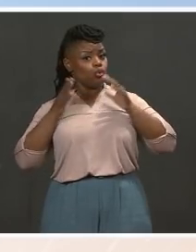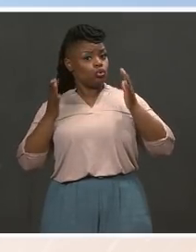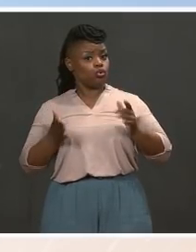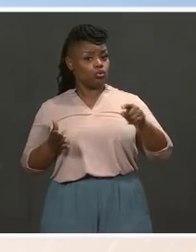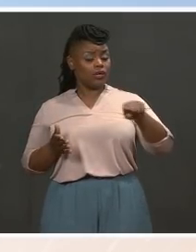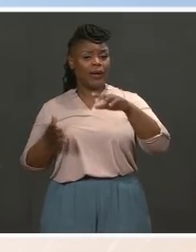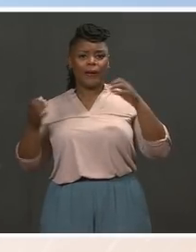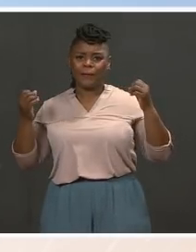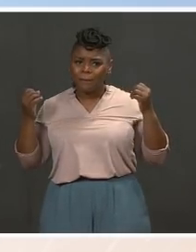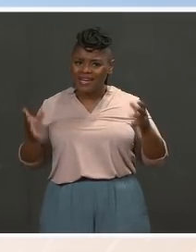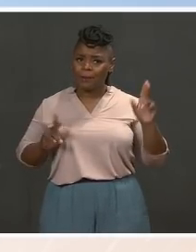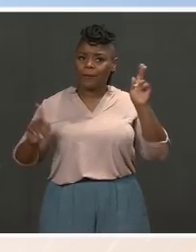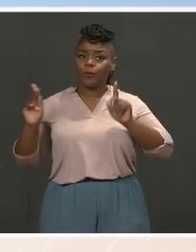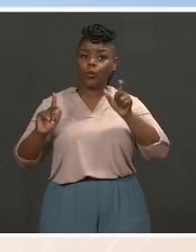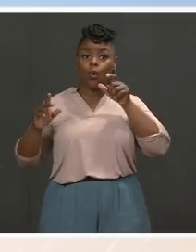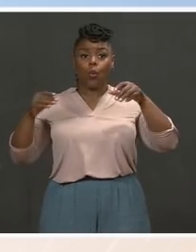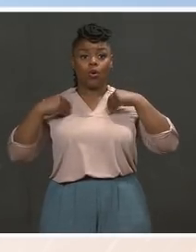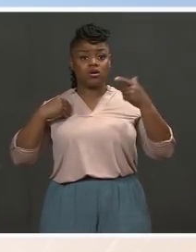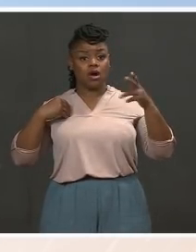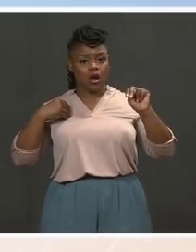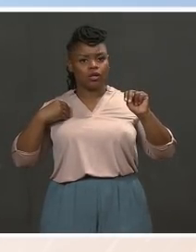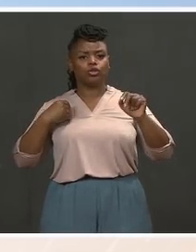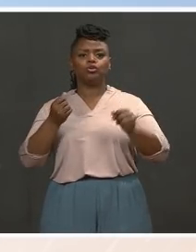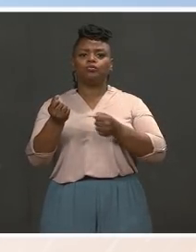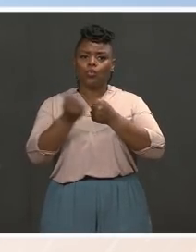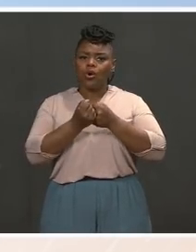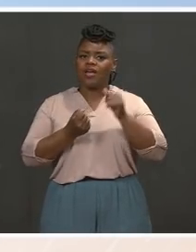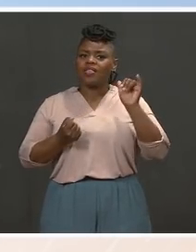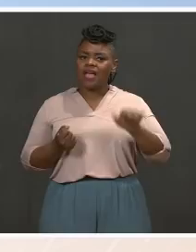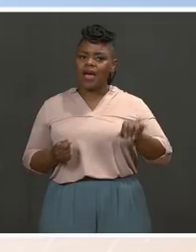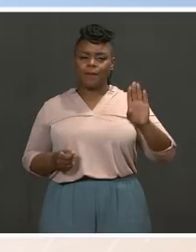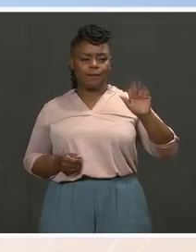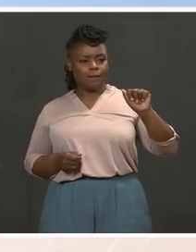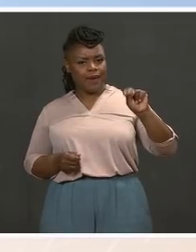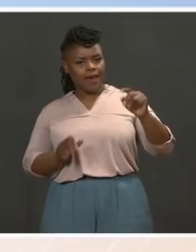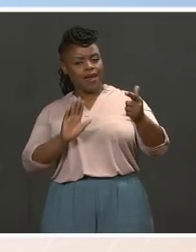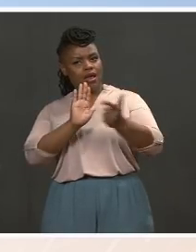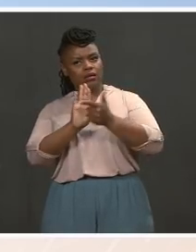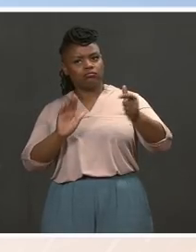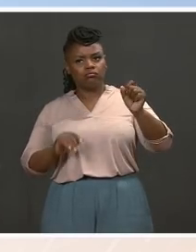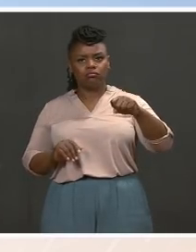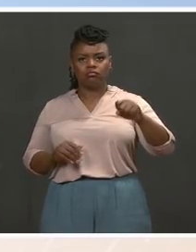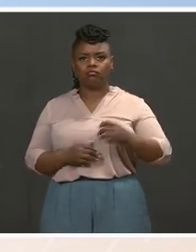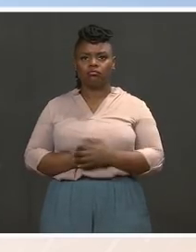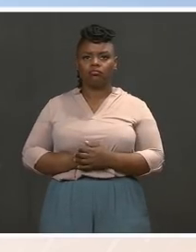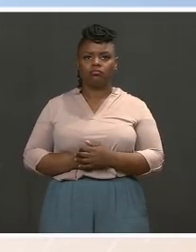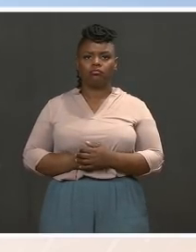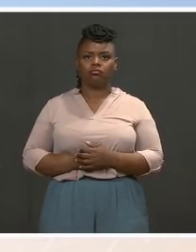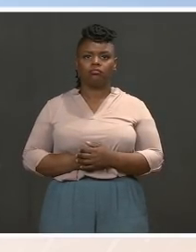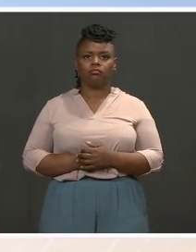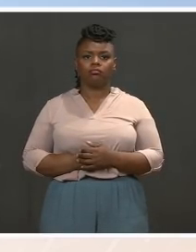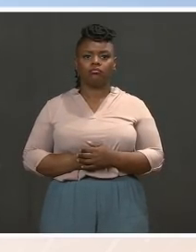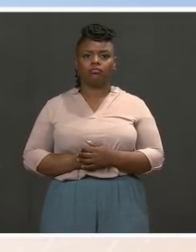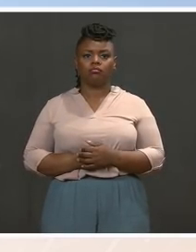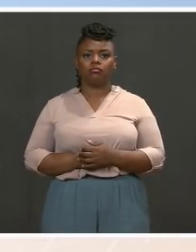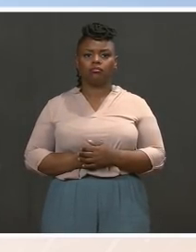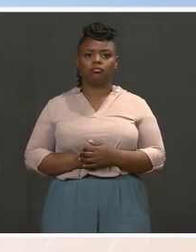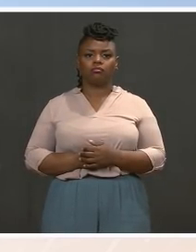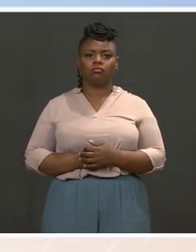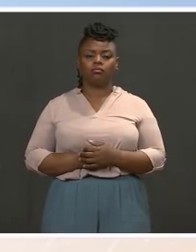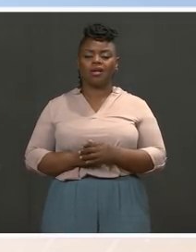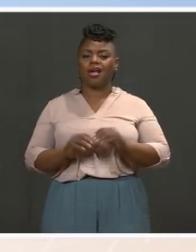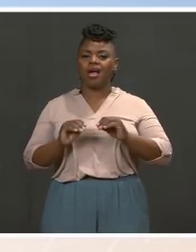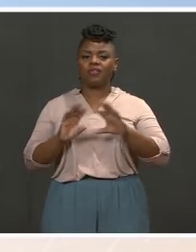support an assault weapons ban, communicating with leaders in states where laws have been put in place that have been impactful, and obviously having